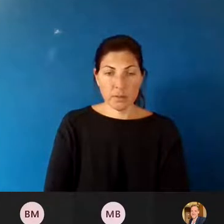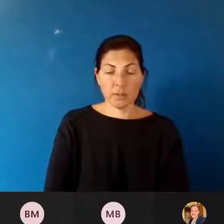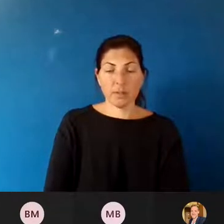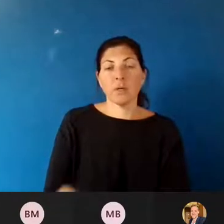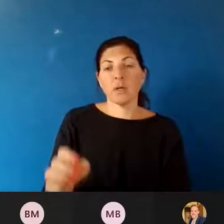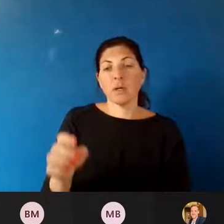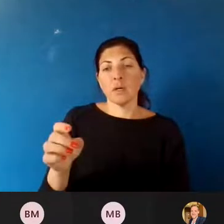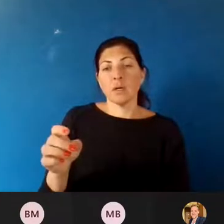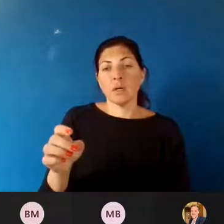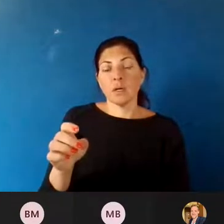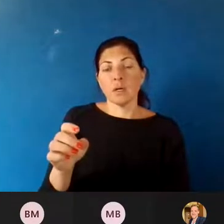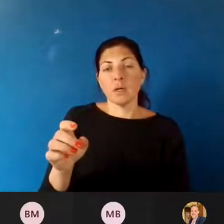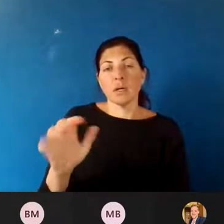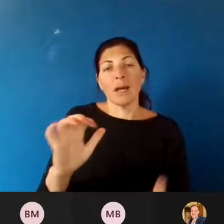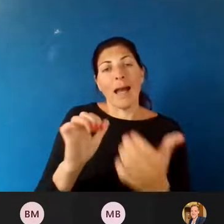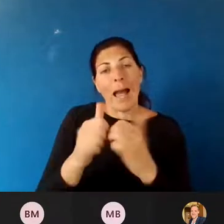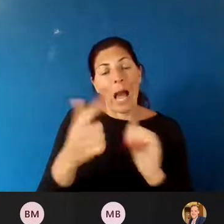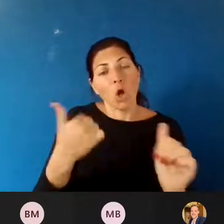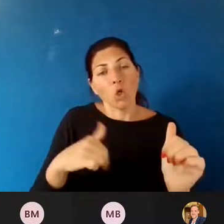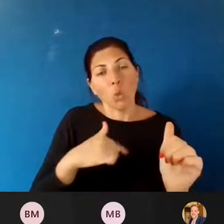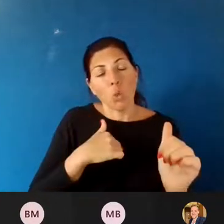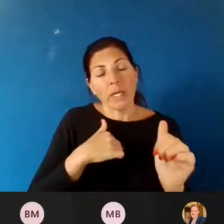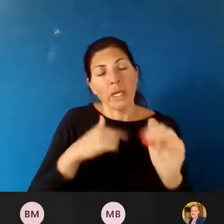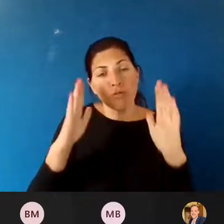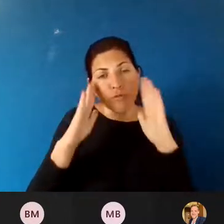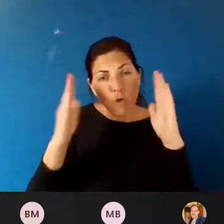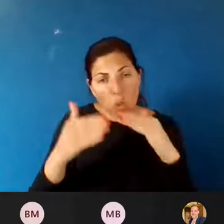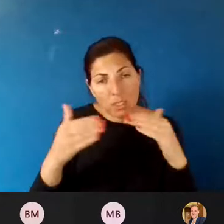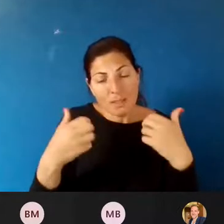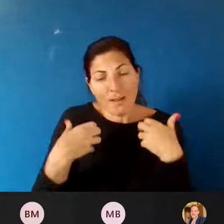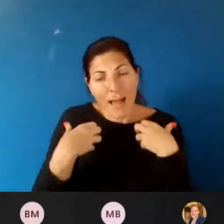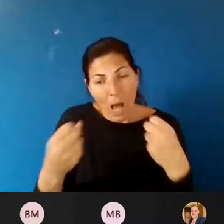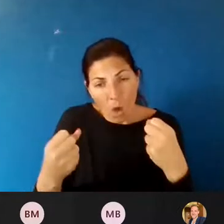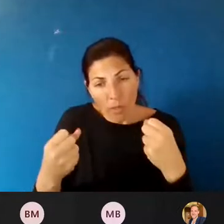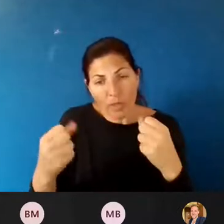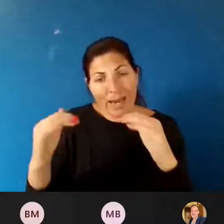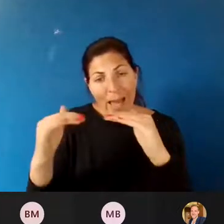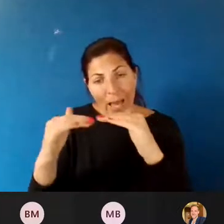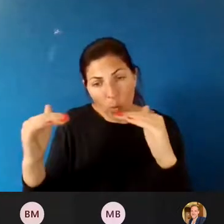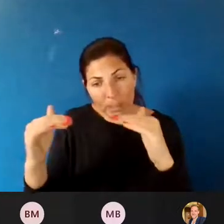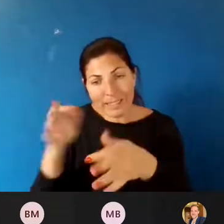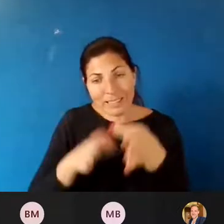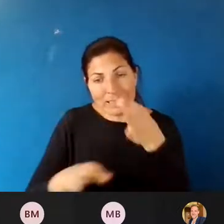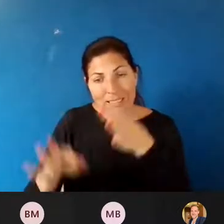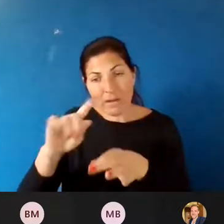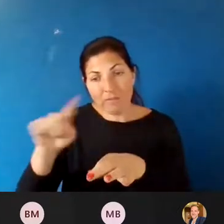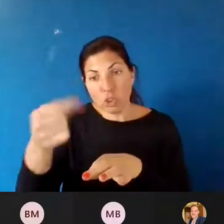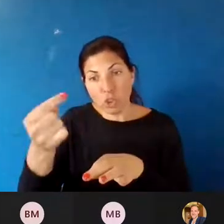health equity and away from health care? Yeah, it's I